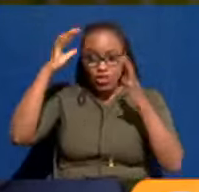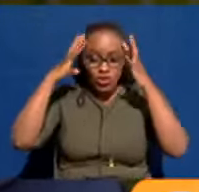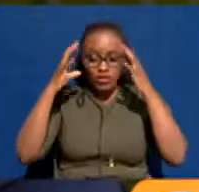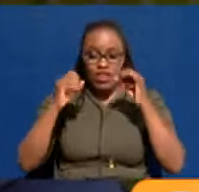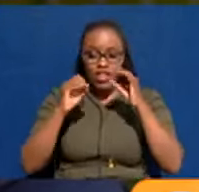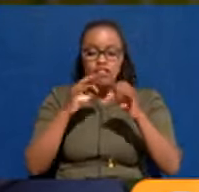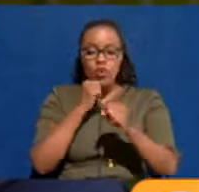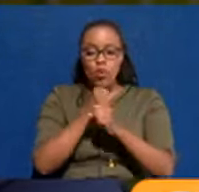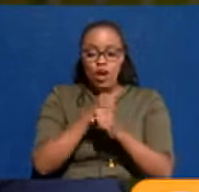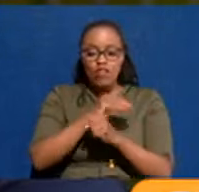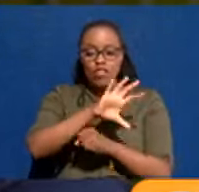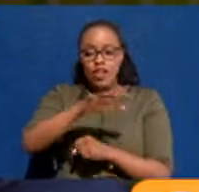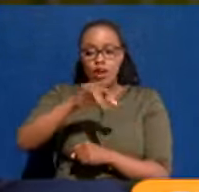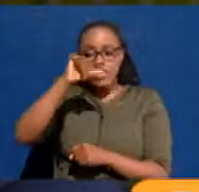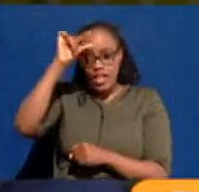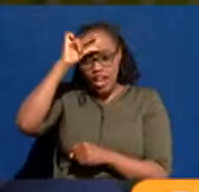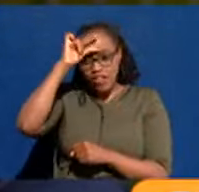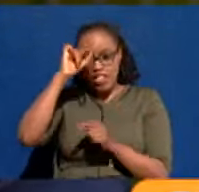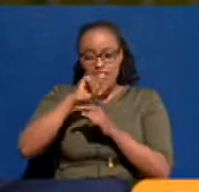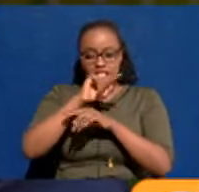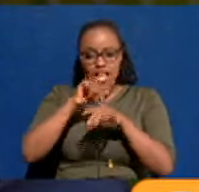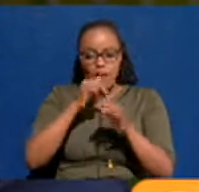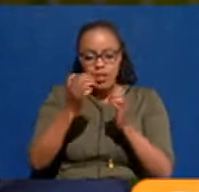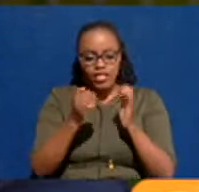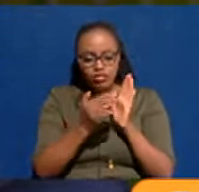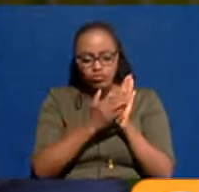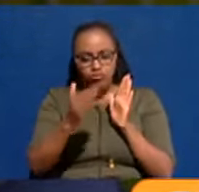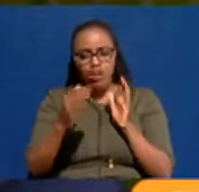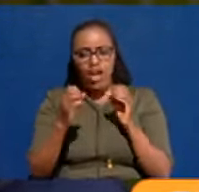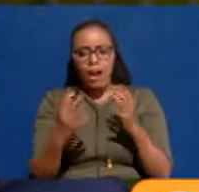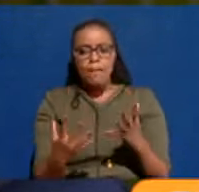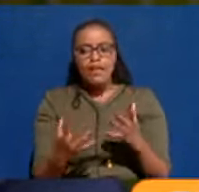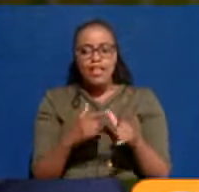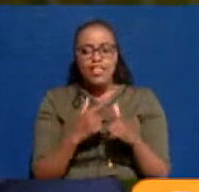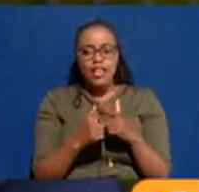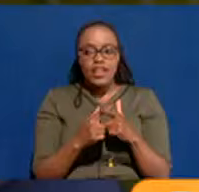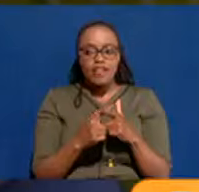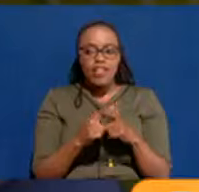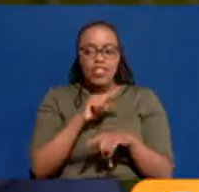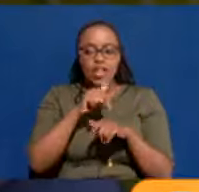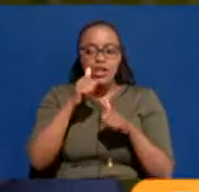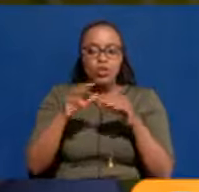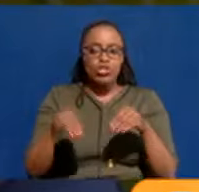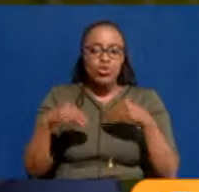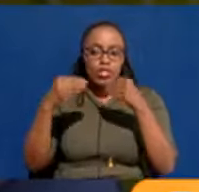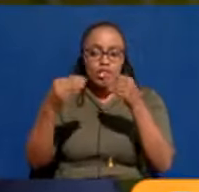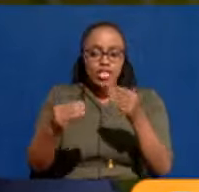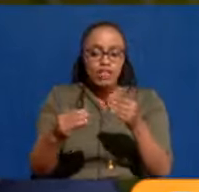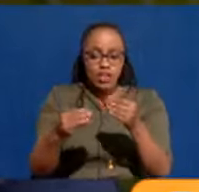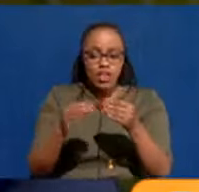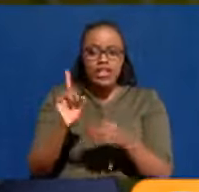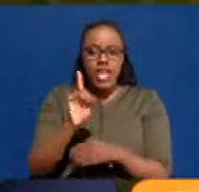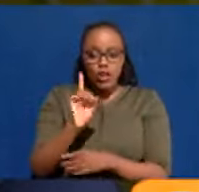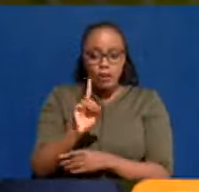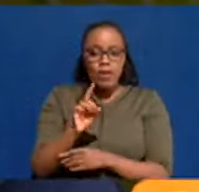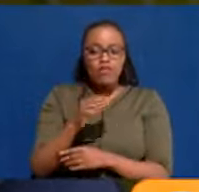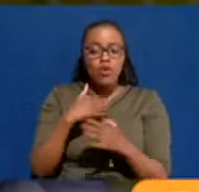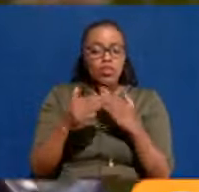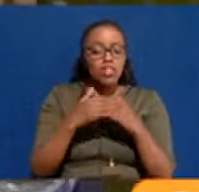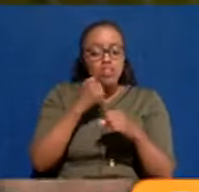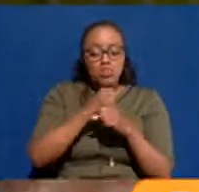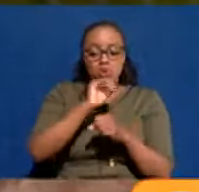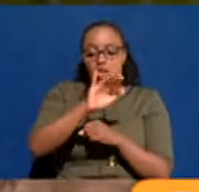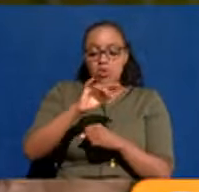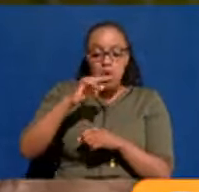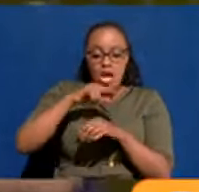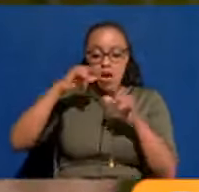If you're working for the county government, these are the hours I need from you. Those are the hours you'll give the people of Nairobi. What you do with your other hours,